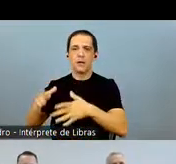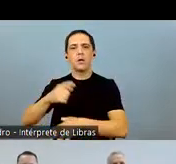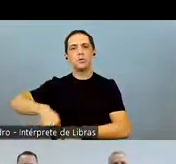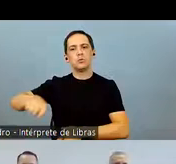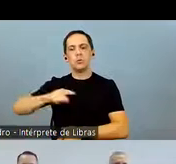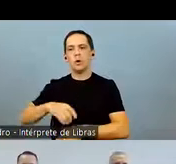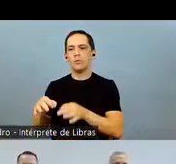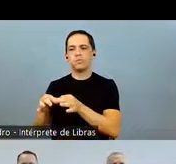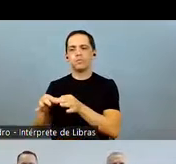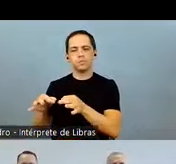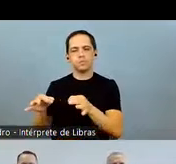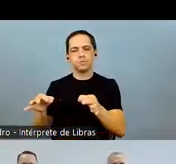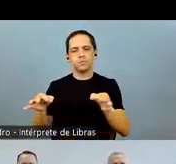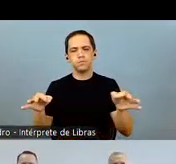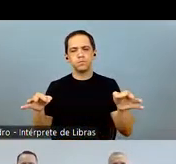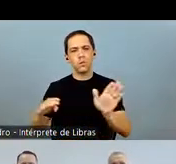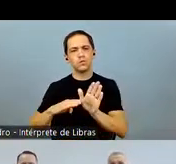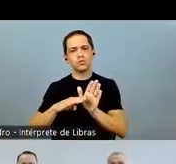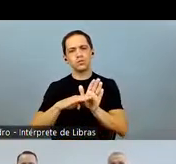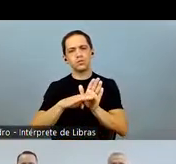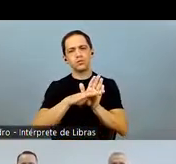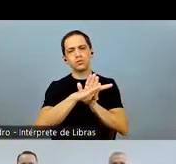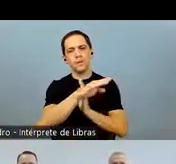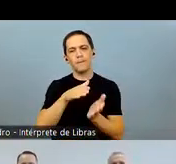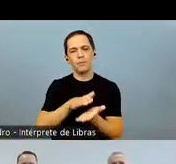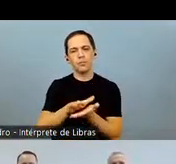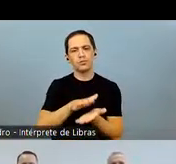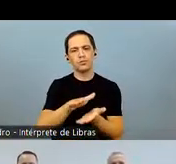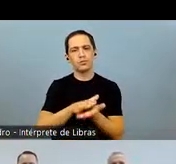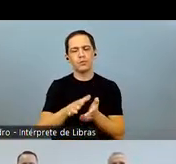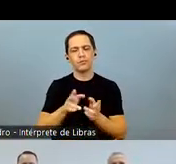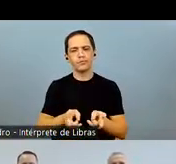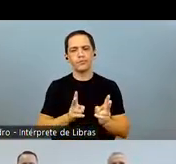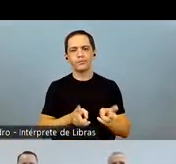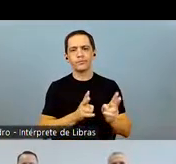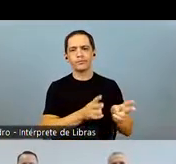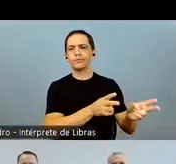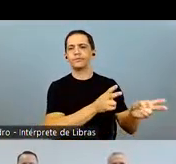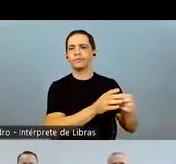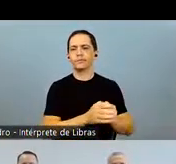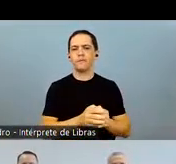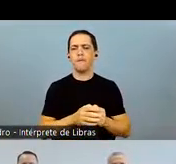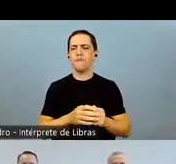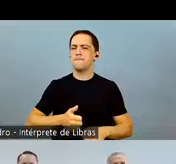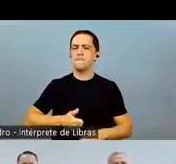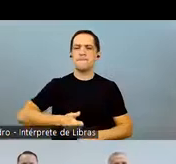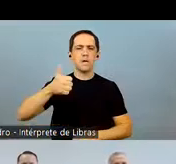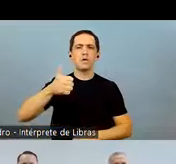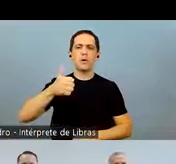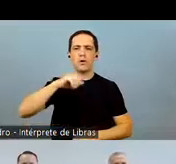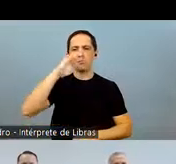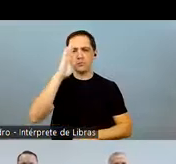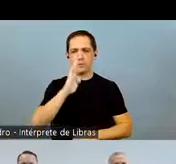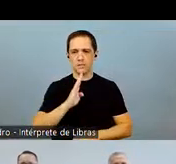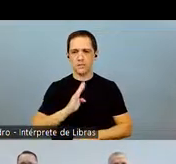despite weather instabilities and throughout the years, we have managed to maintain increasingly higher